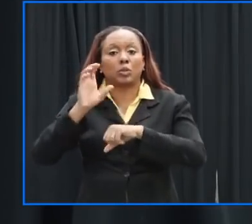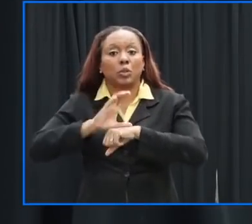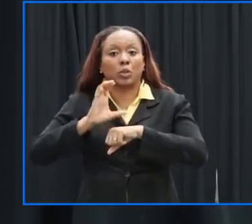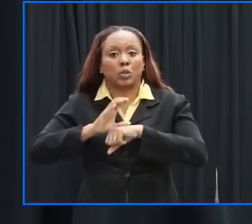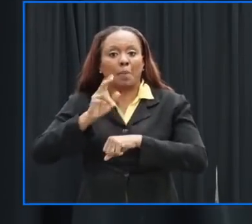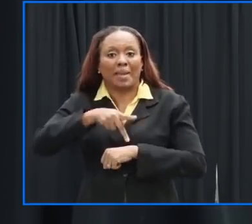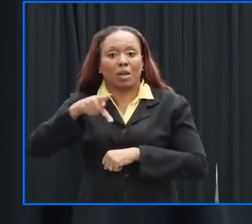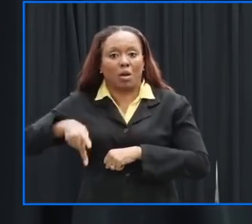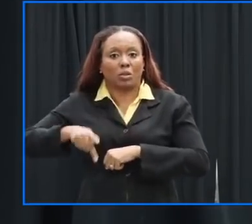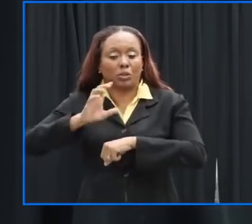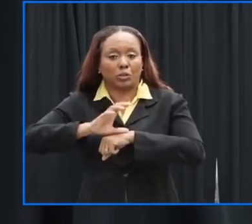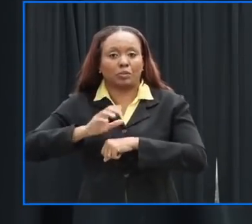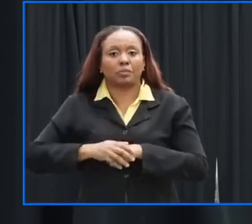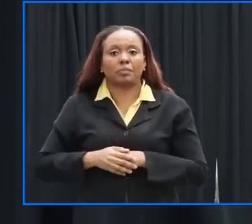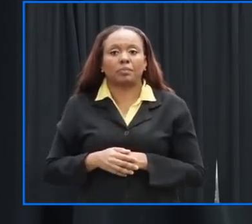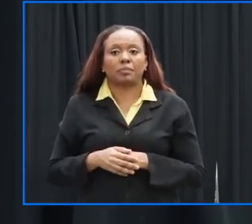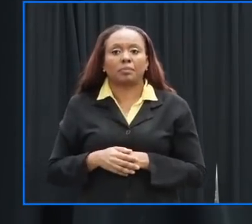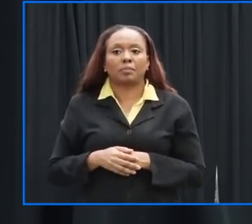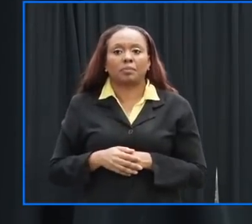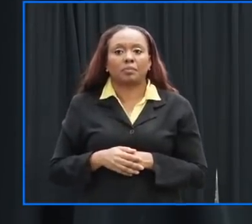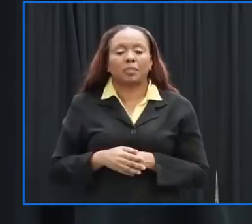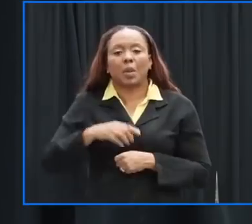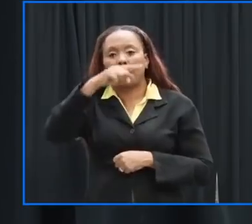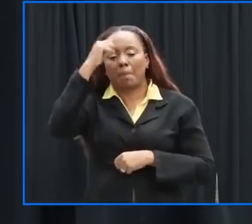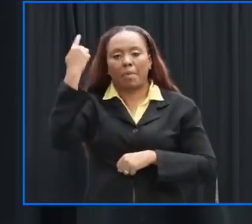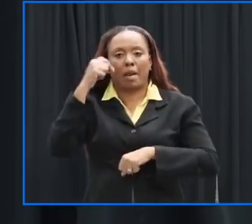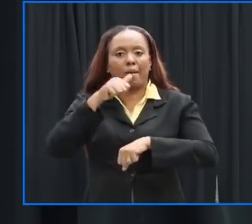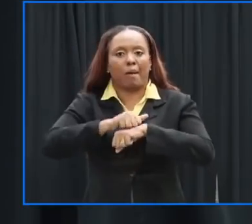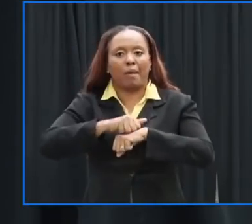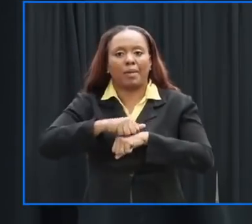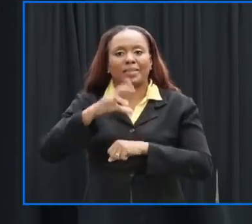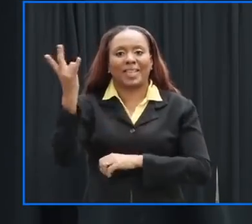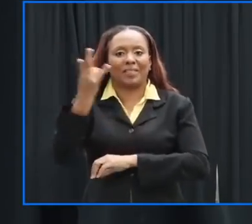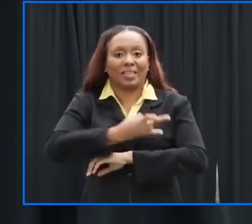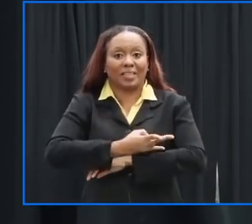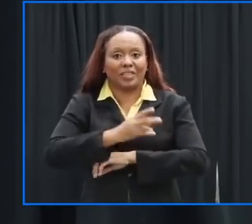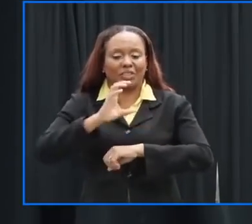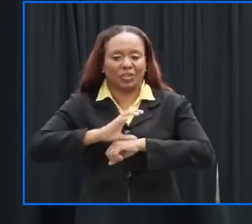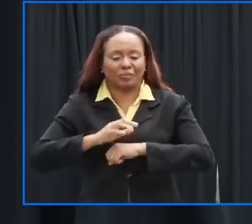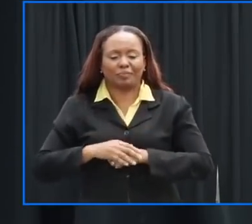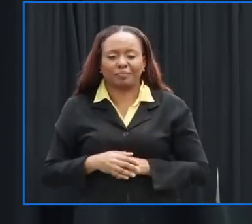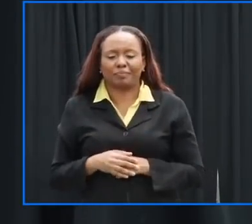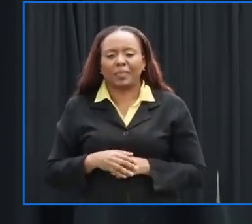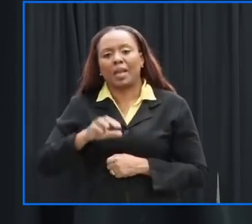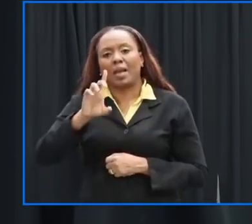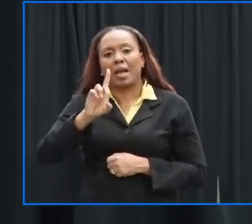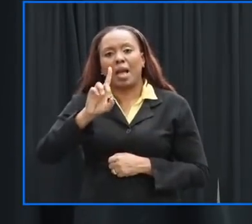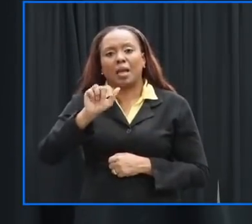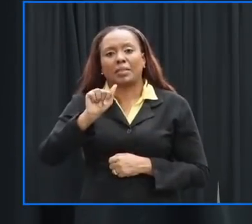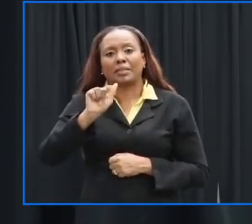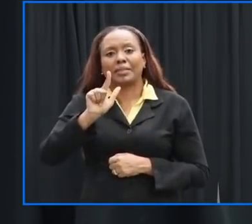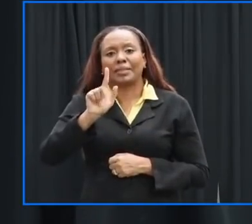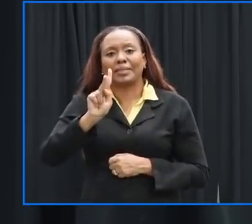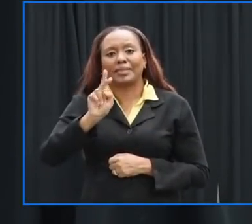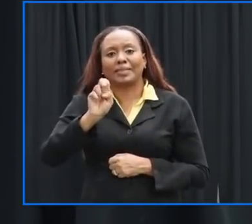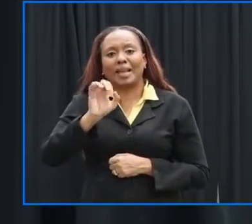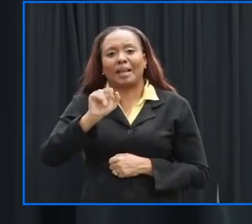we have in saint michael the black walk brock seventh-day adventists dalkeith methodists